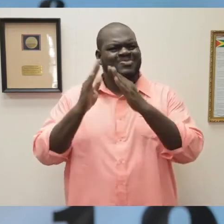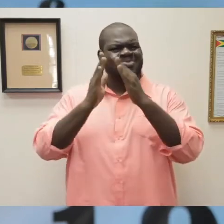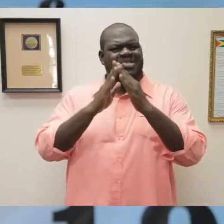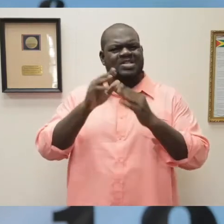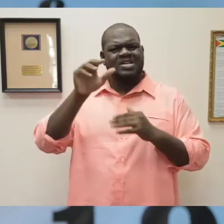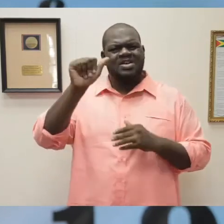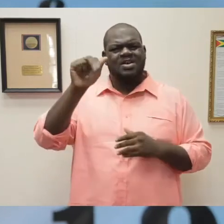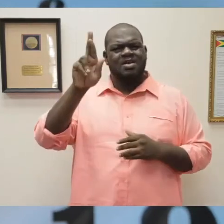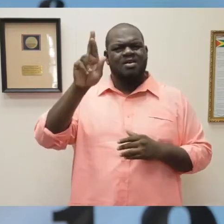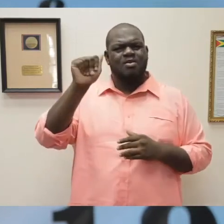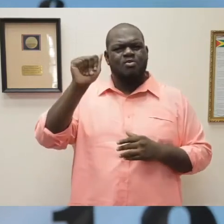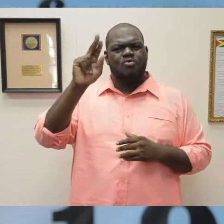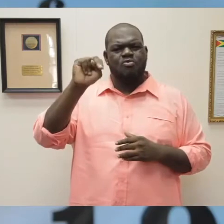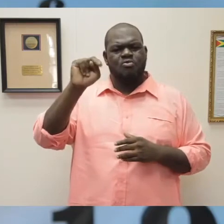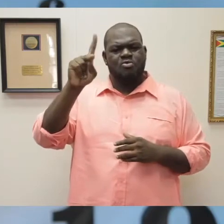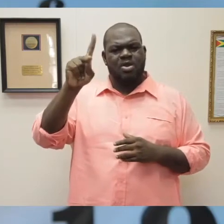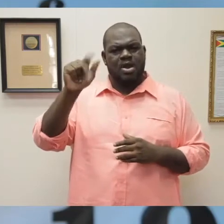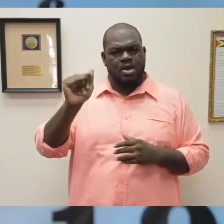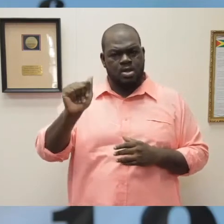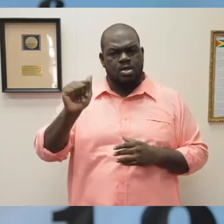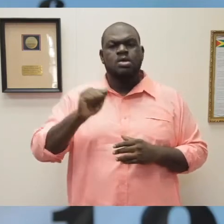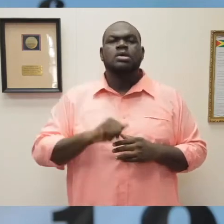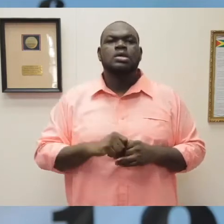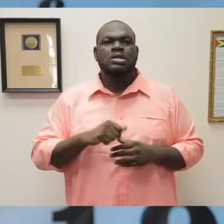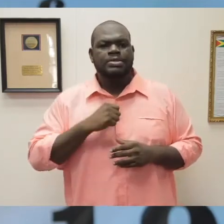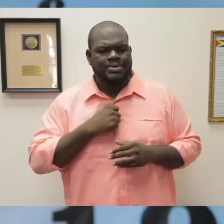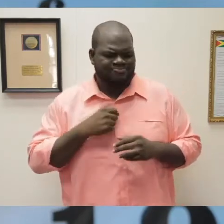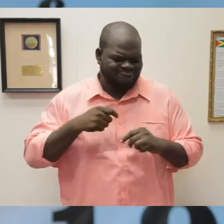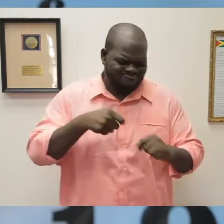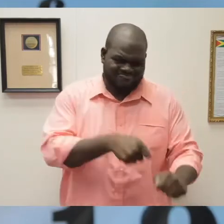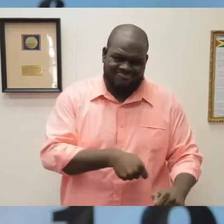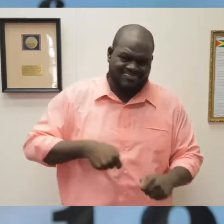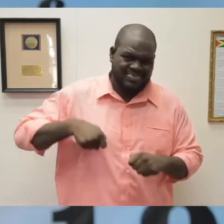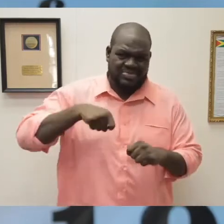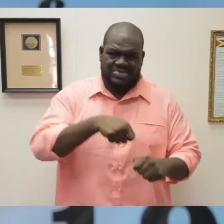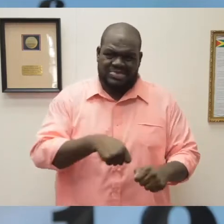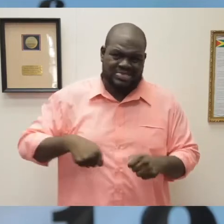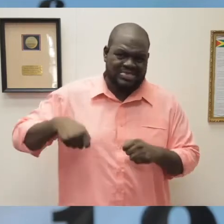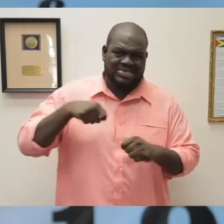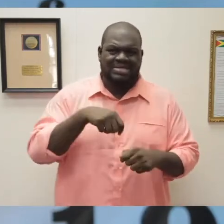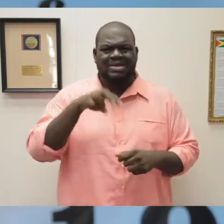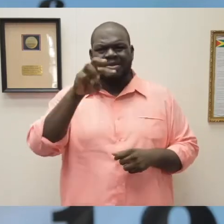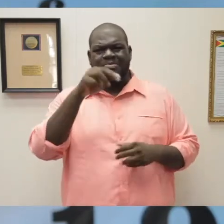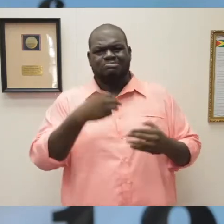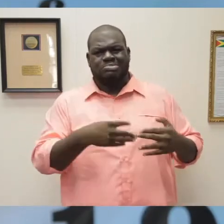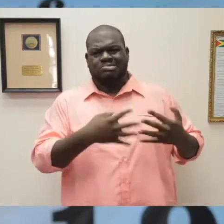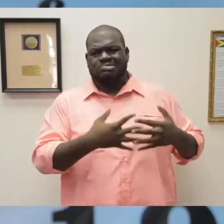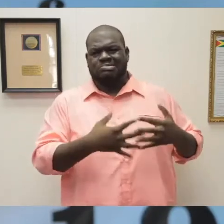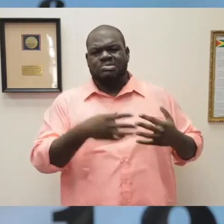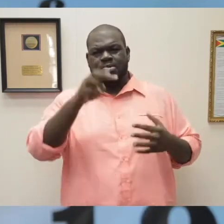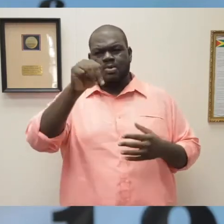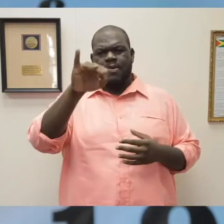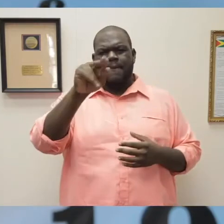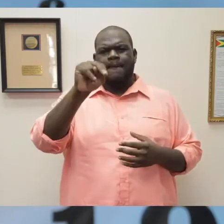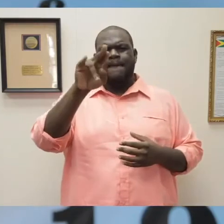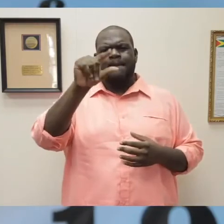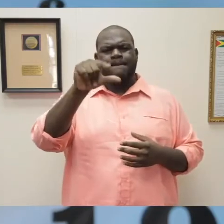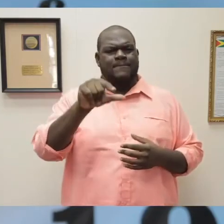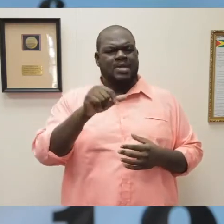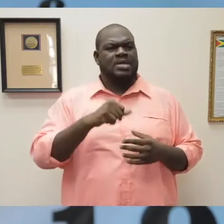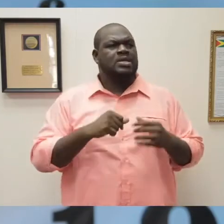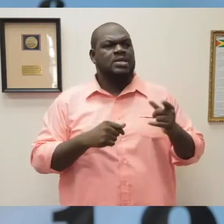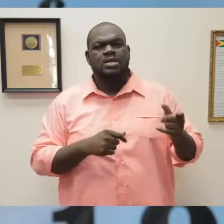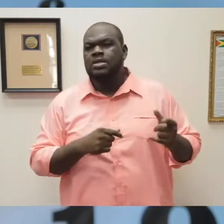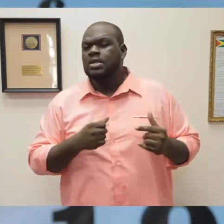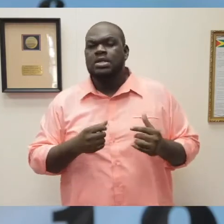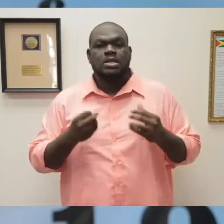mining community, which means that there is constant movement in and out of the area. This makes it